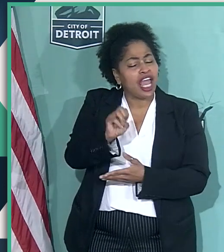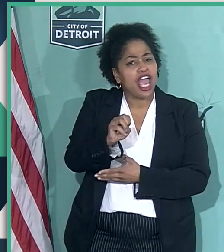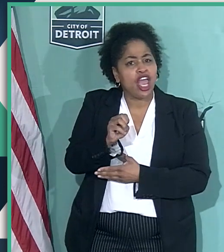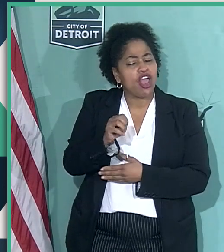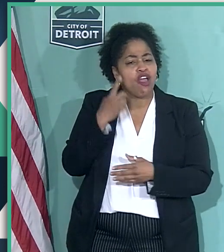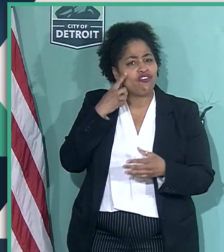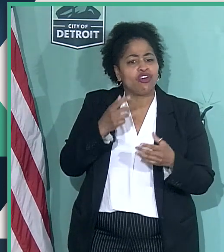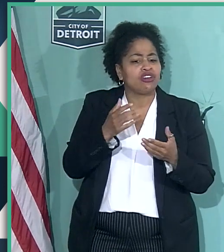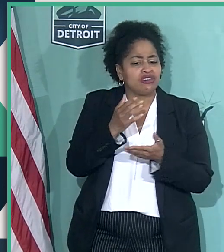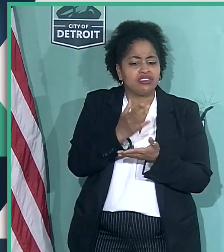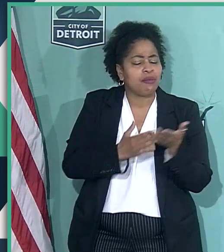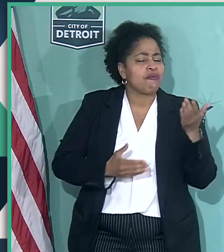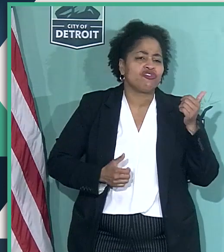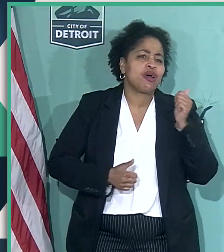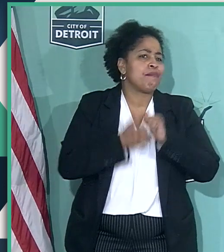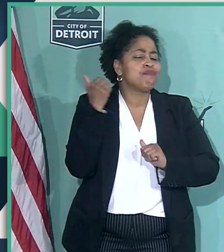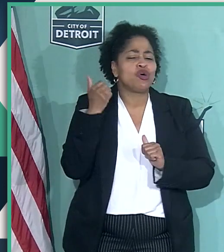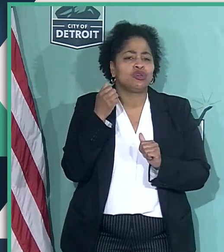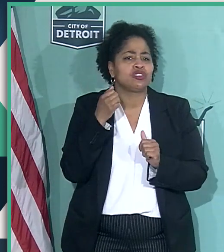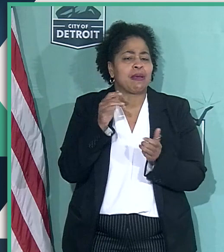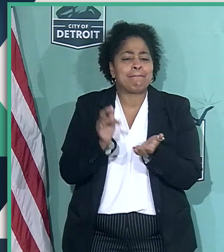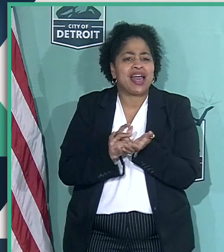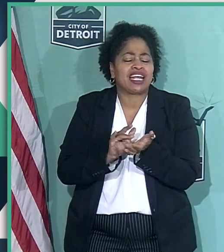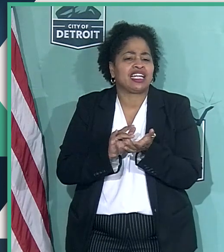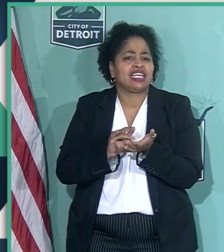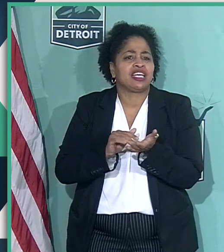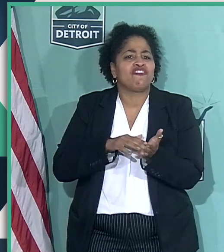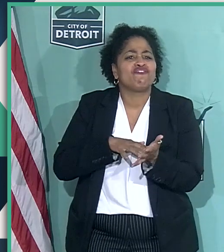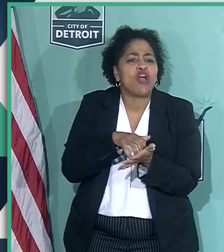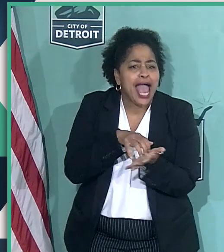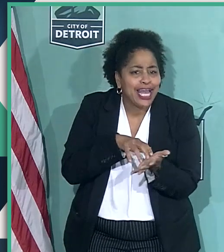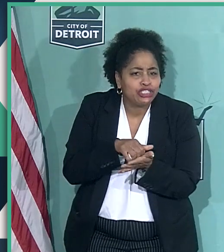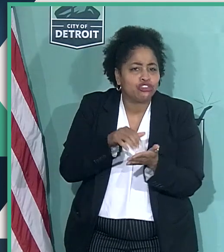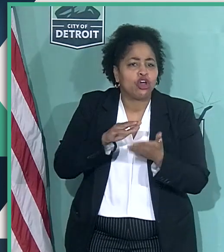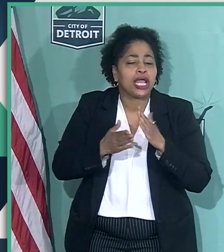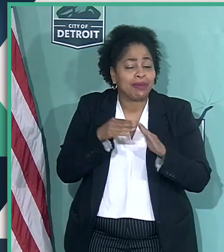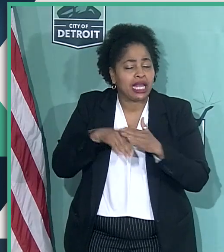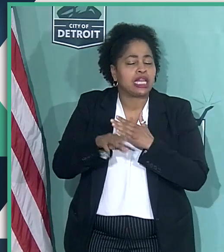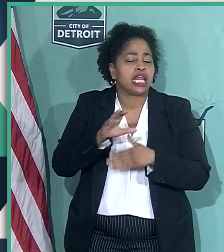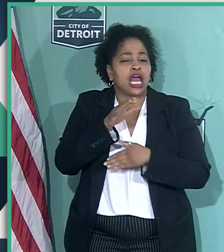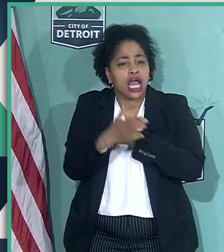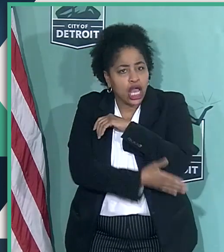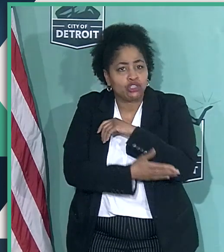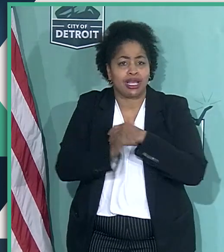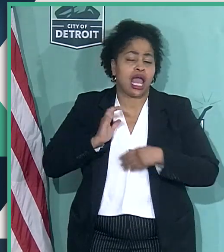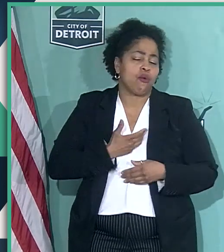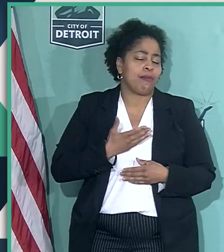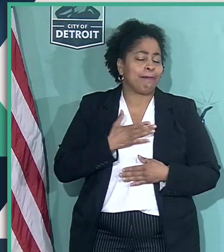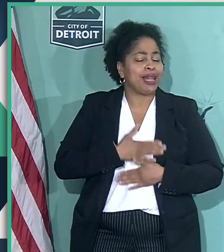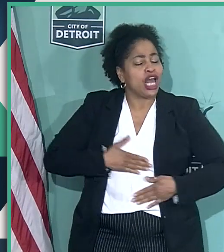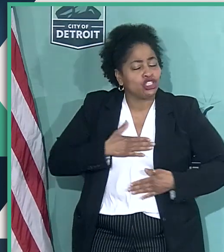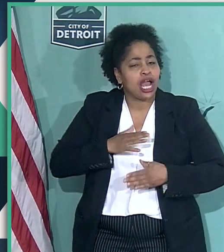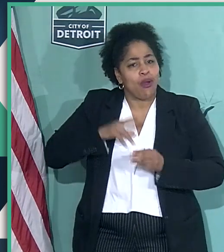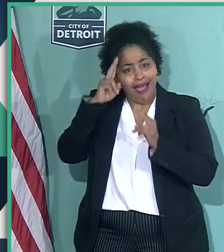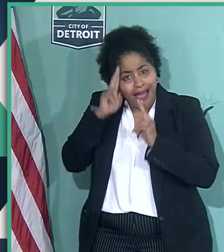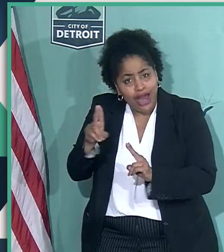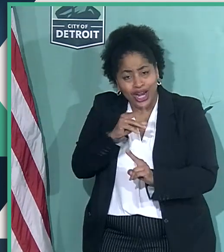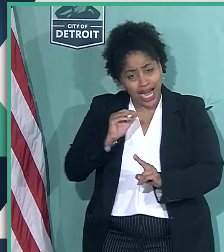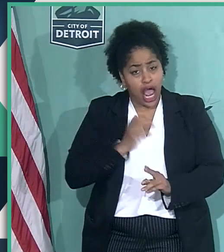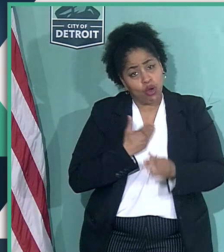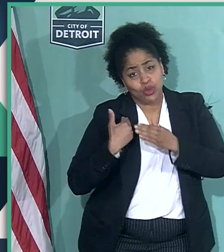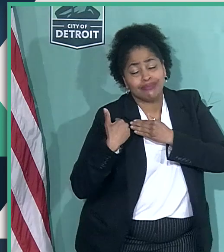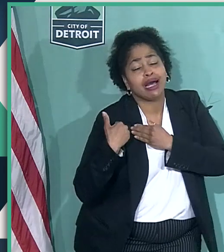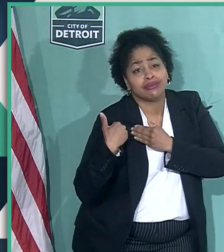medically fragile communities in the country. And it was our pleasure, our honor, and our responsibility.